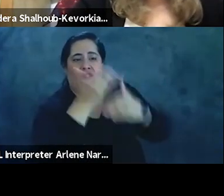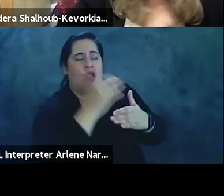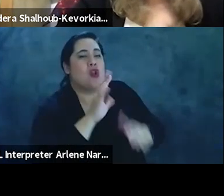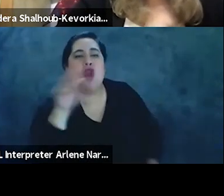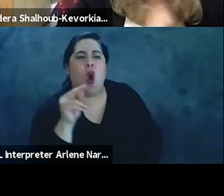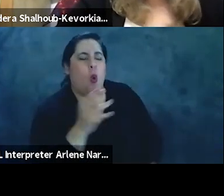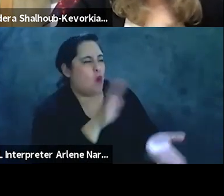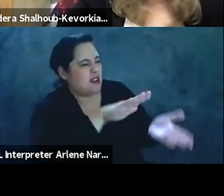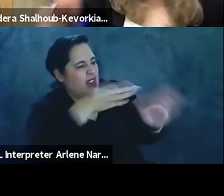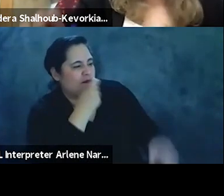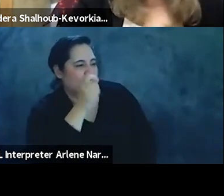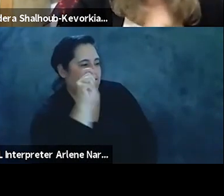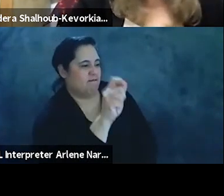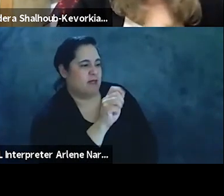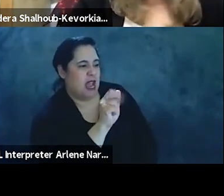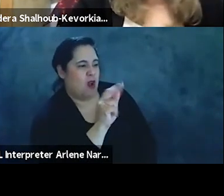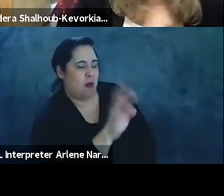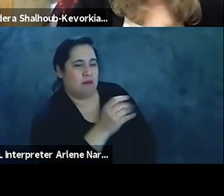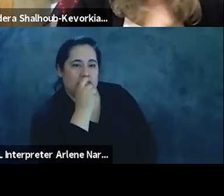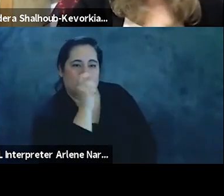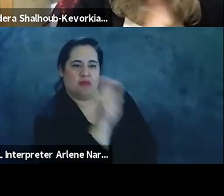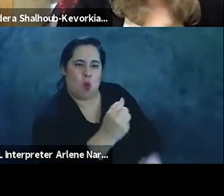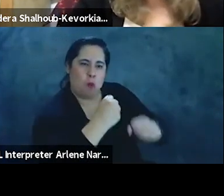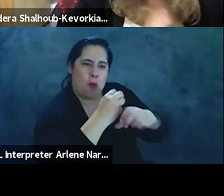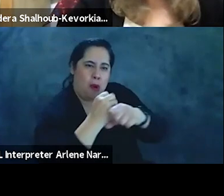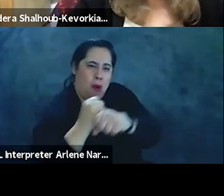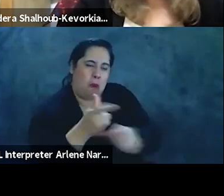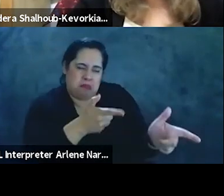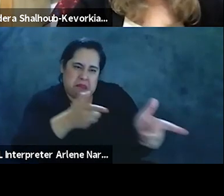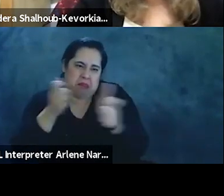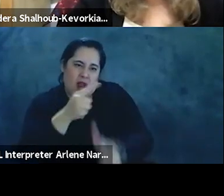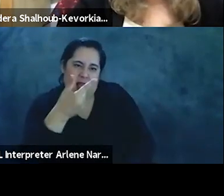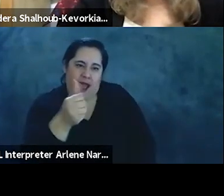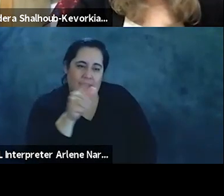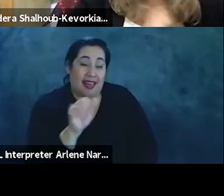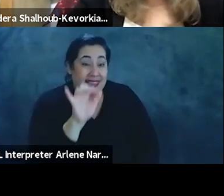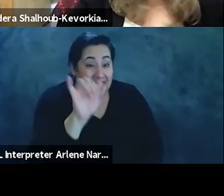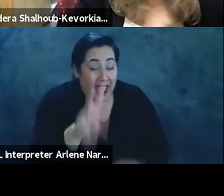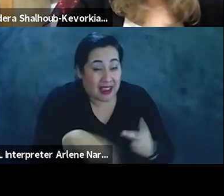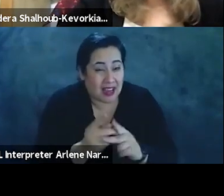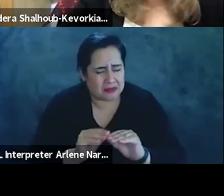death to the Arabs and that's, that's, you know, the bomb Gaza into the stone age. And it's, it's this kind of explicit,